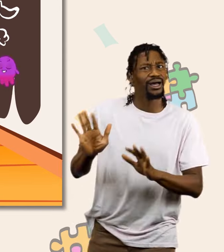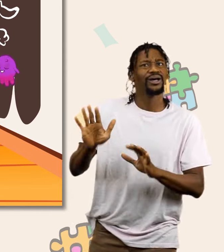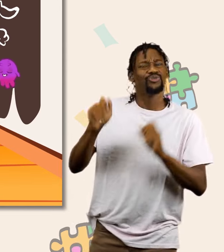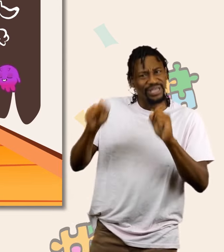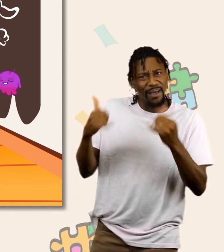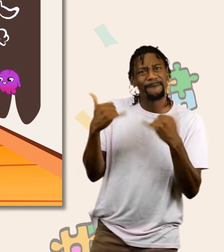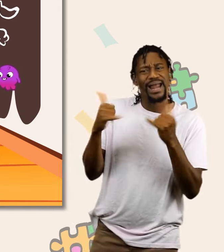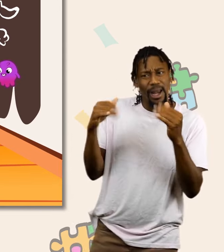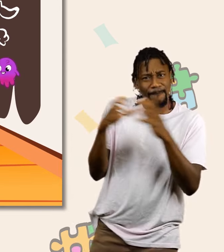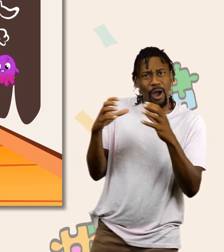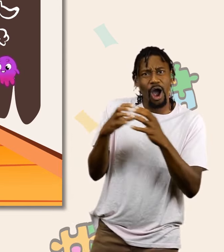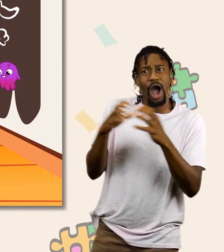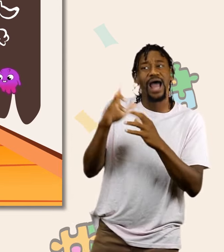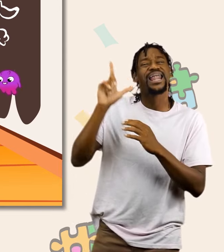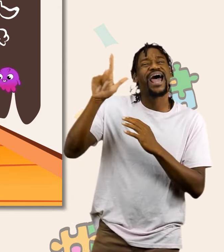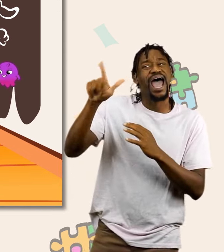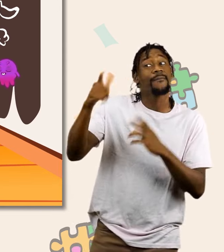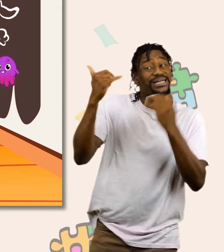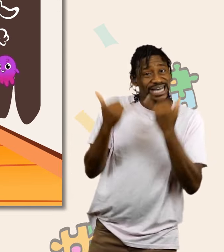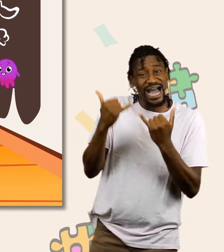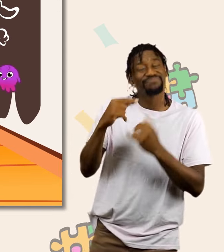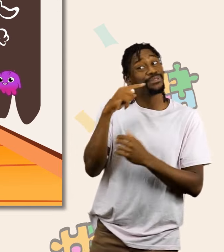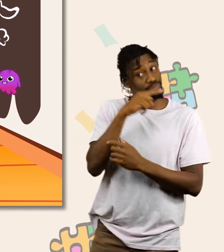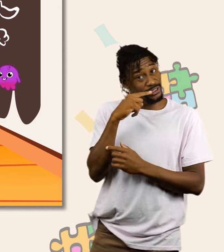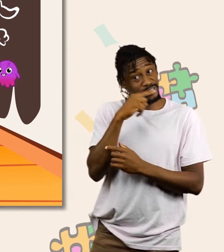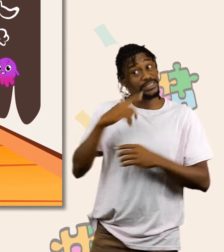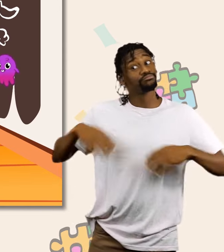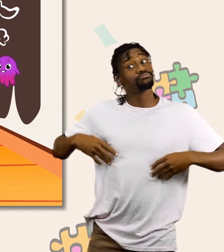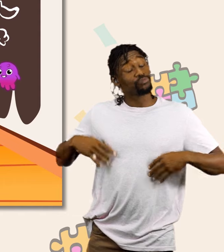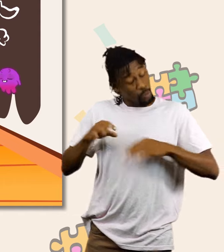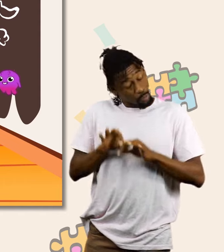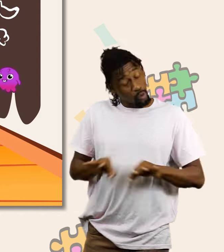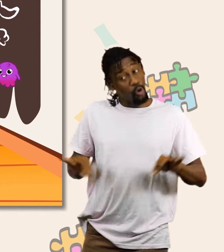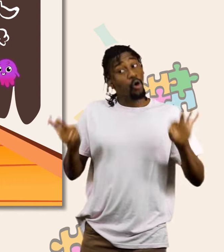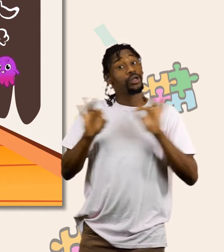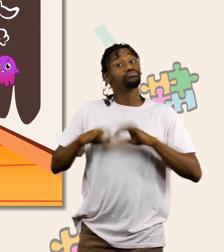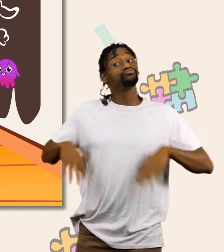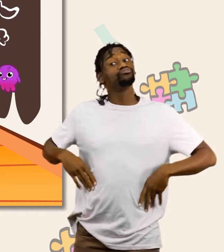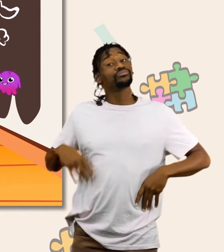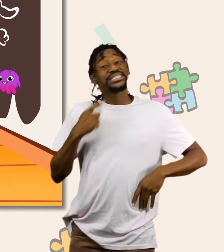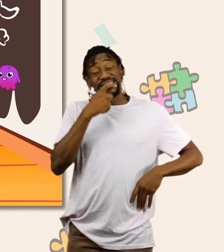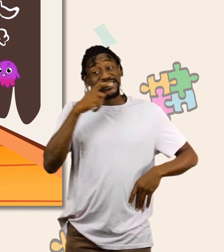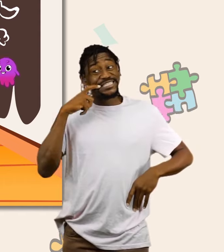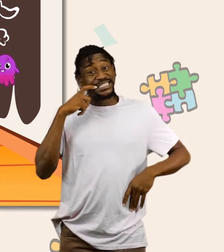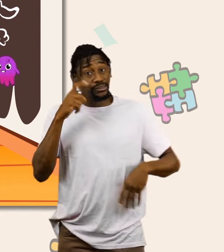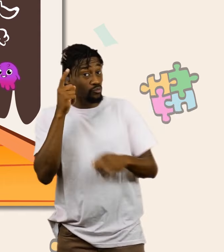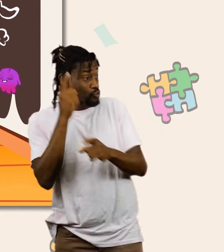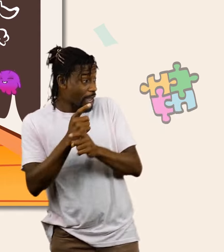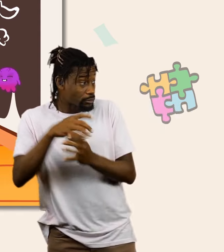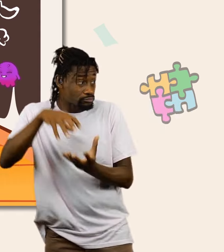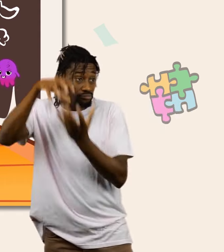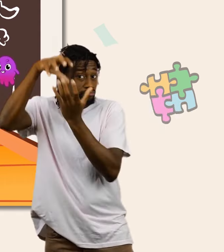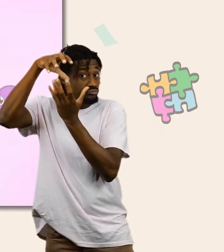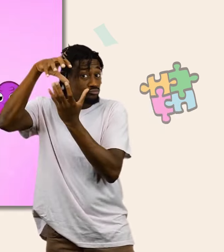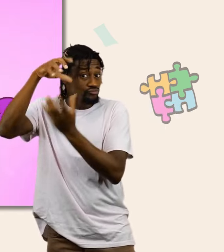Phoebe, you can play with the ball later. Now you have to brush your teeth. It's very important to keep them clean. Right, Pops?